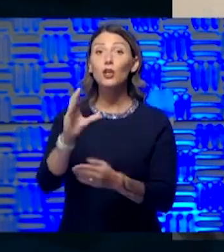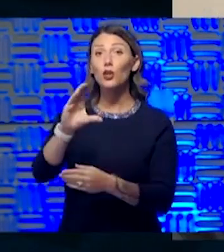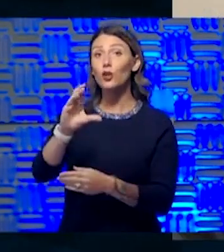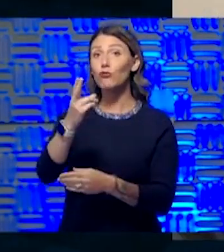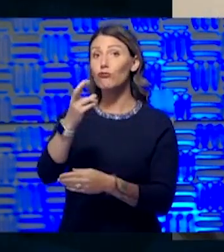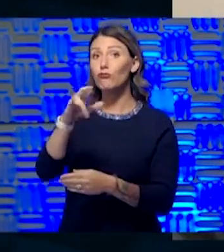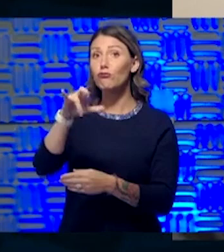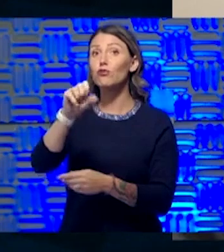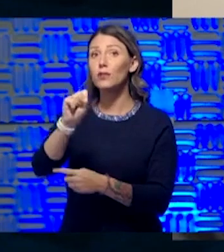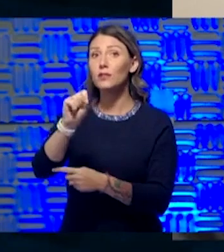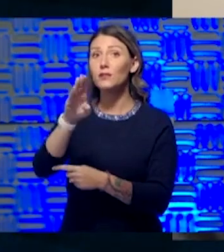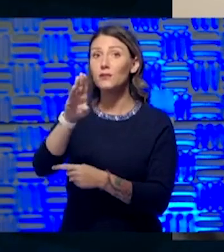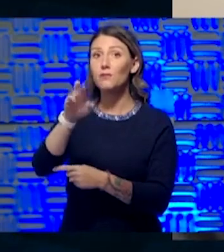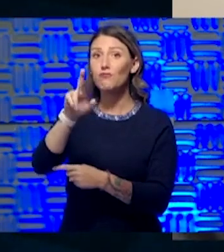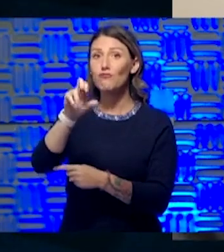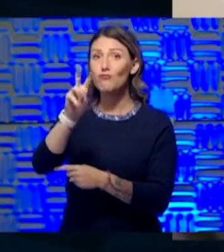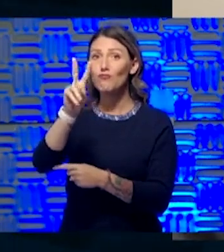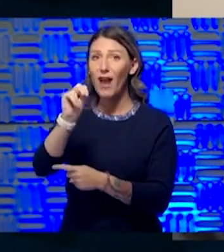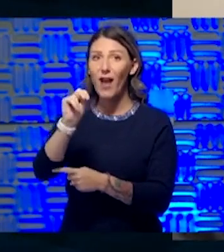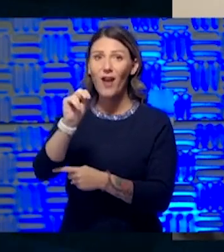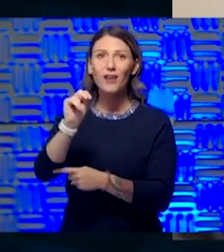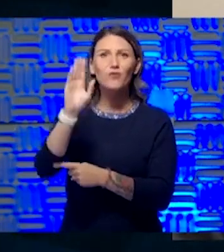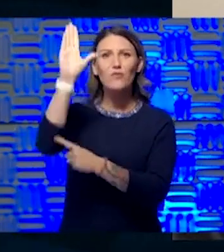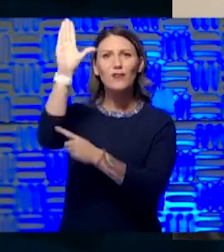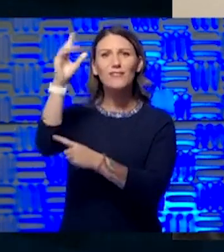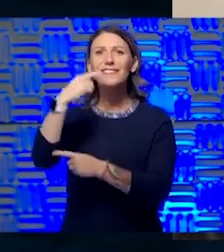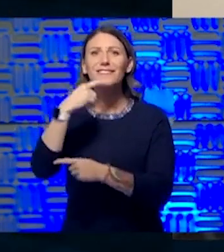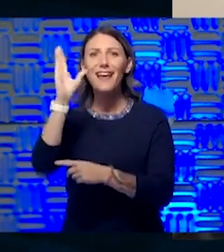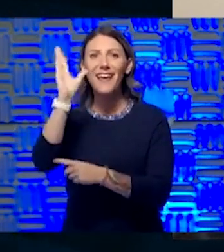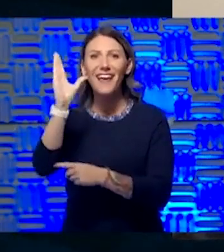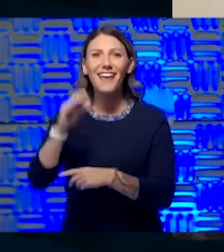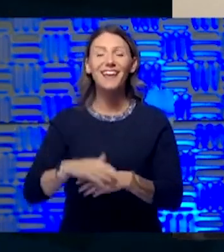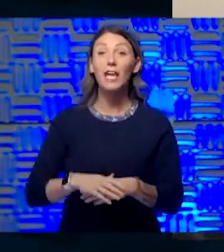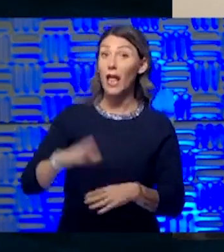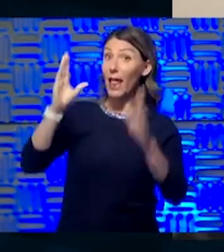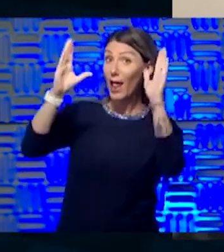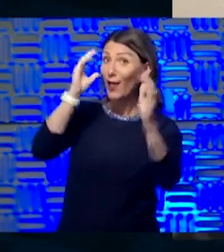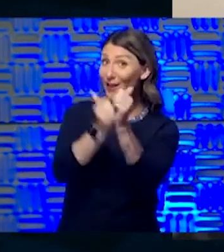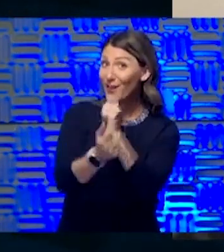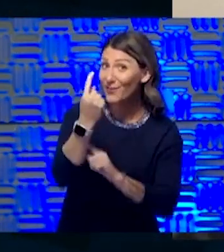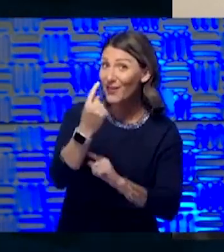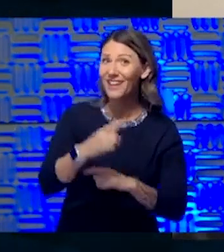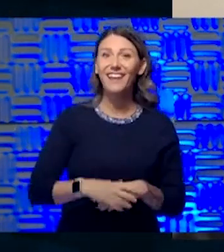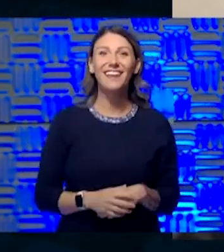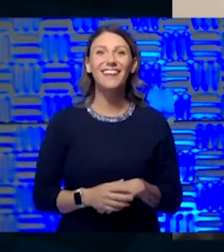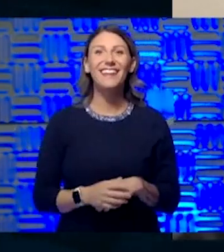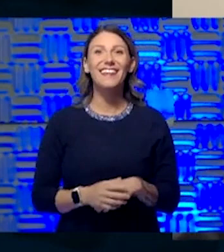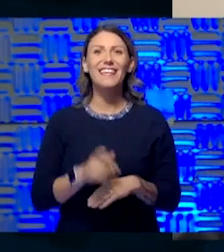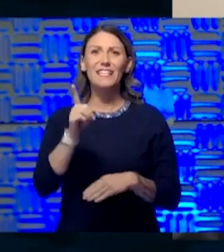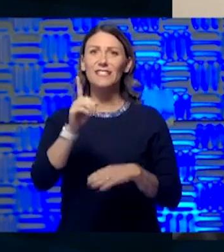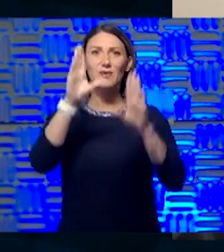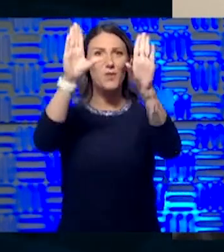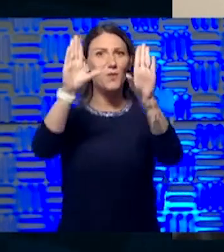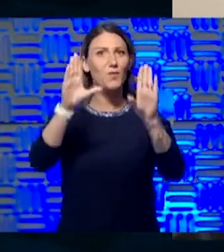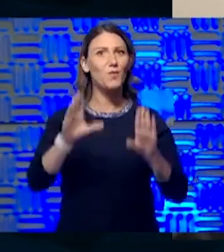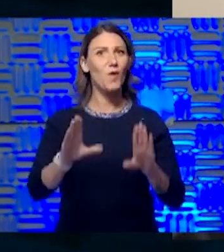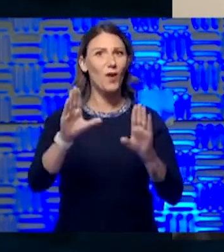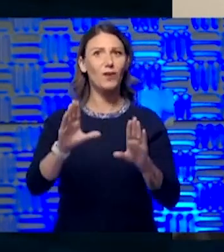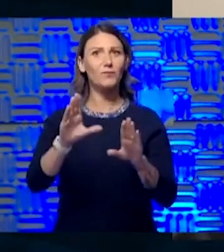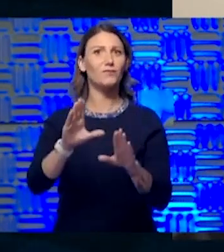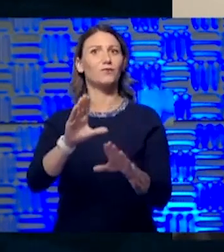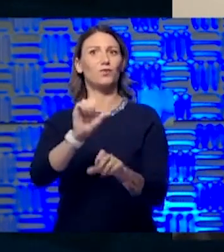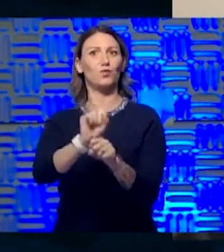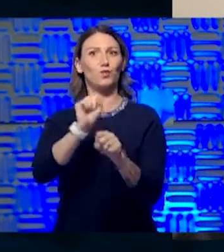is... Raise your hand. Say hi, Chris. Hello, everyone. All right. Chris is one of our outstanding hospitalists. And then